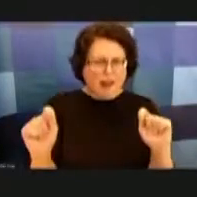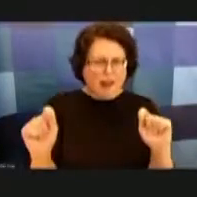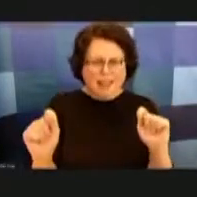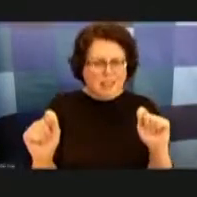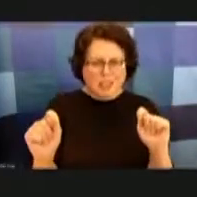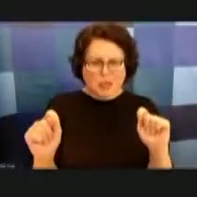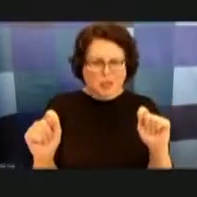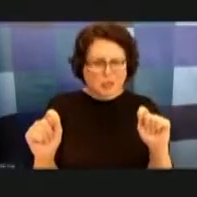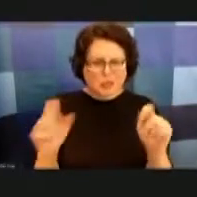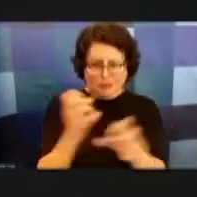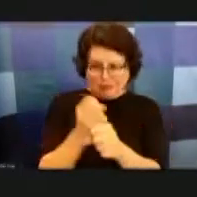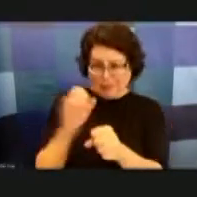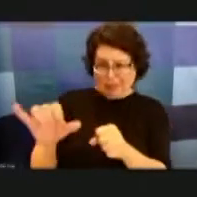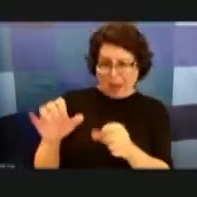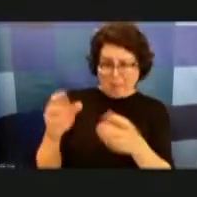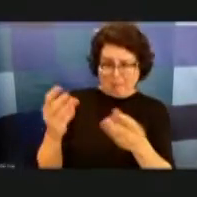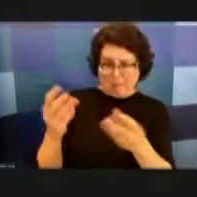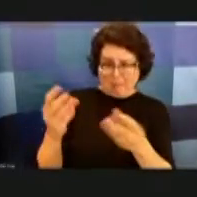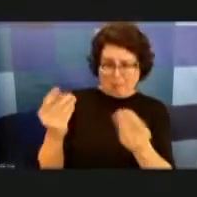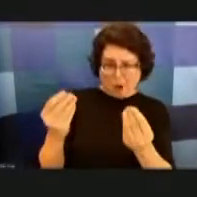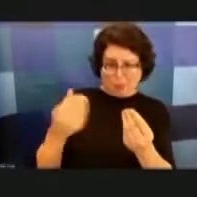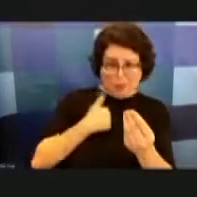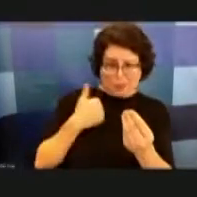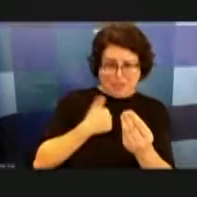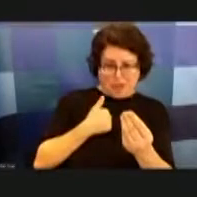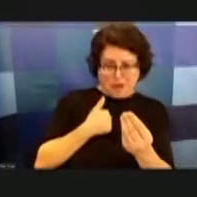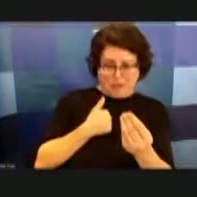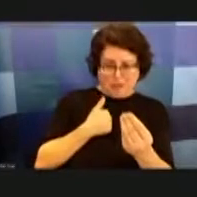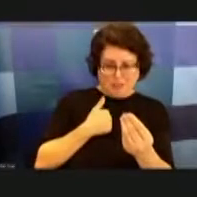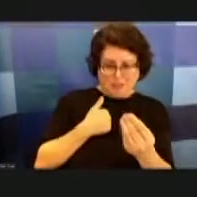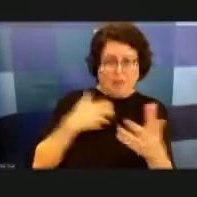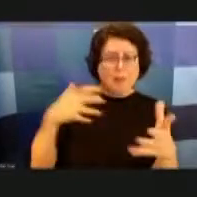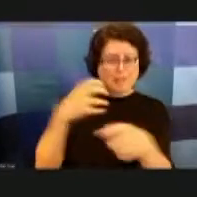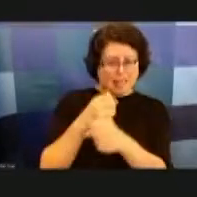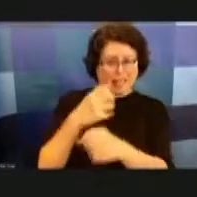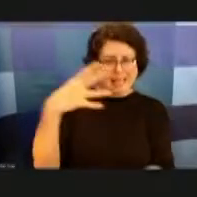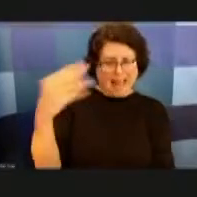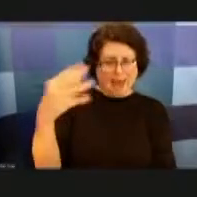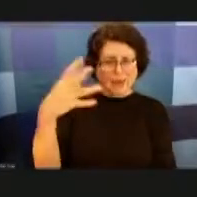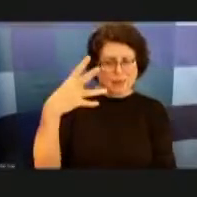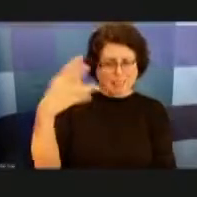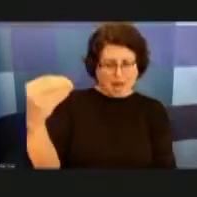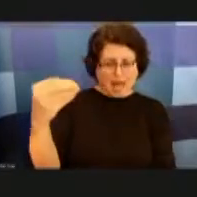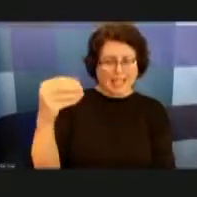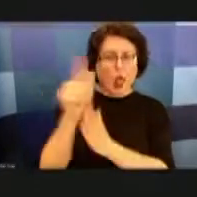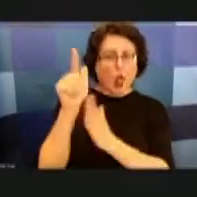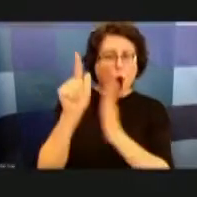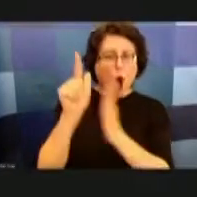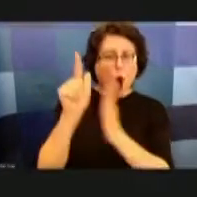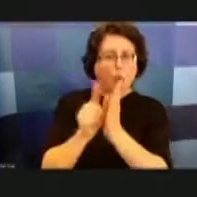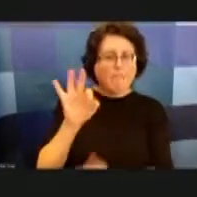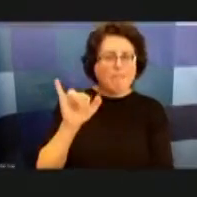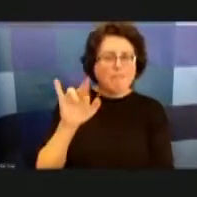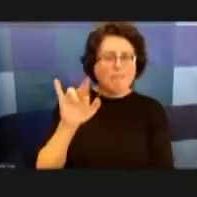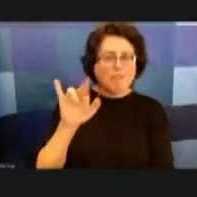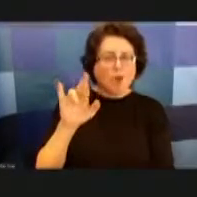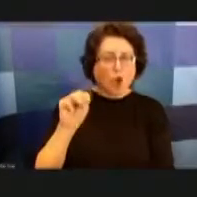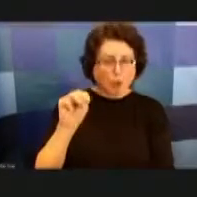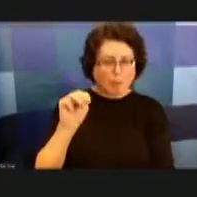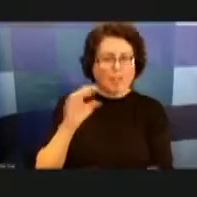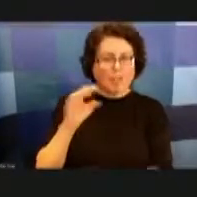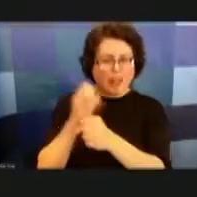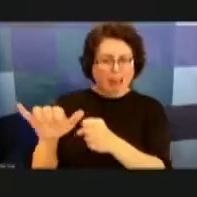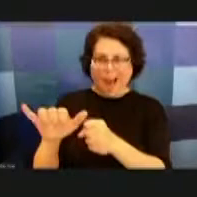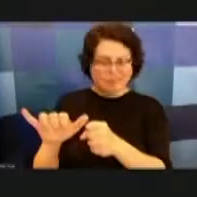property ourselves like hiring outside outside business or i'm an outside law firm to to get that untangled